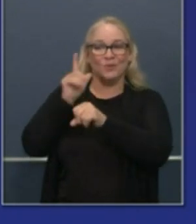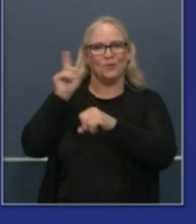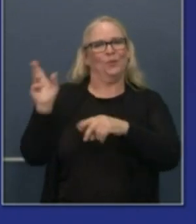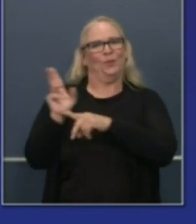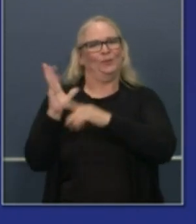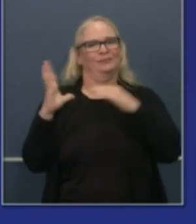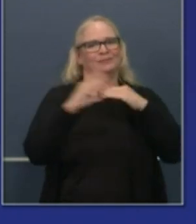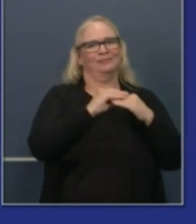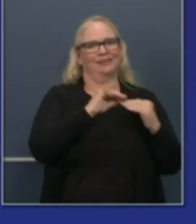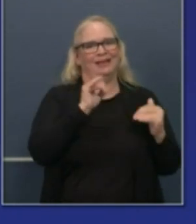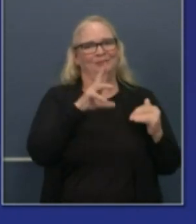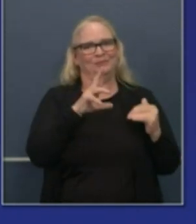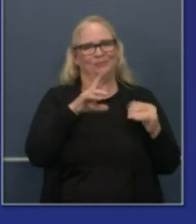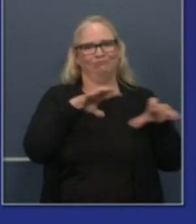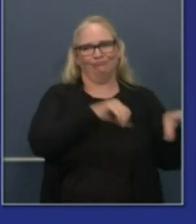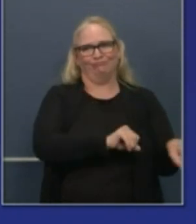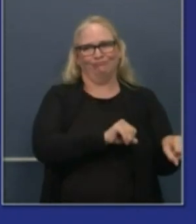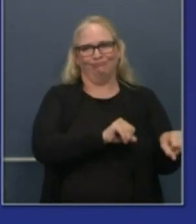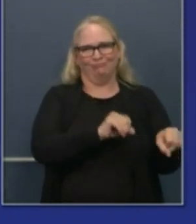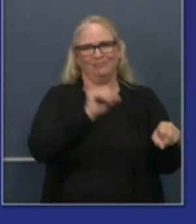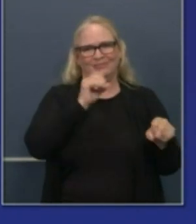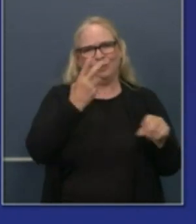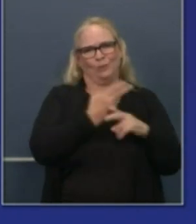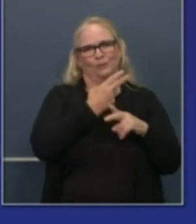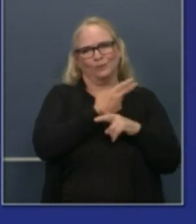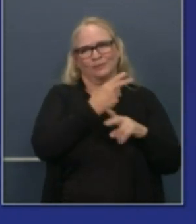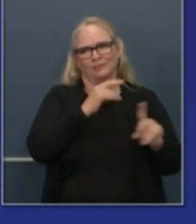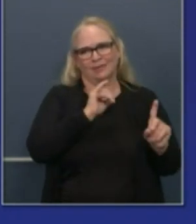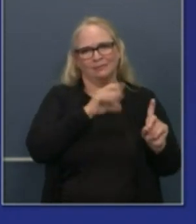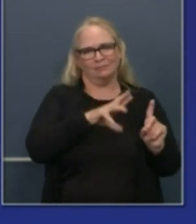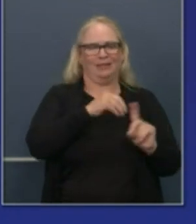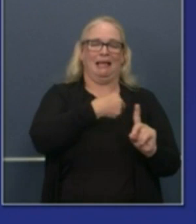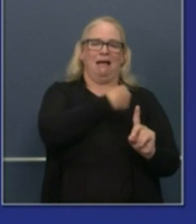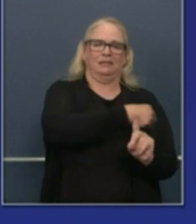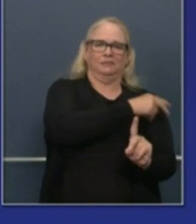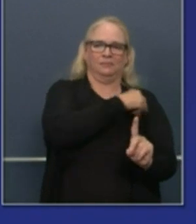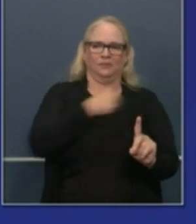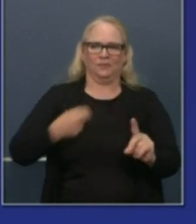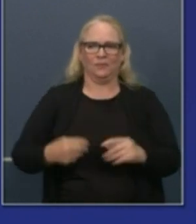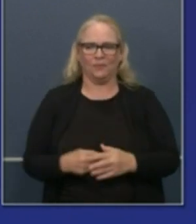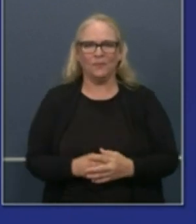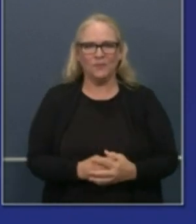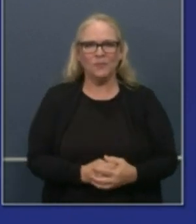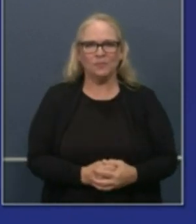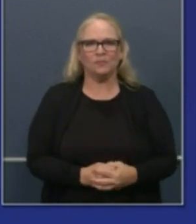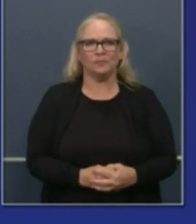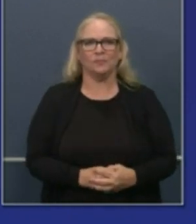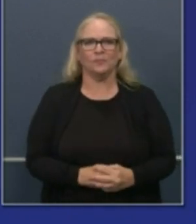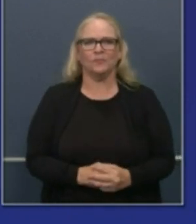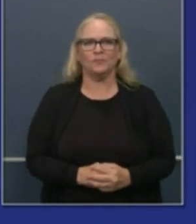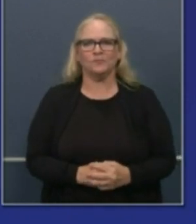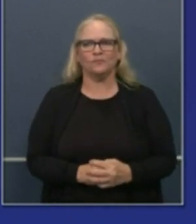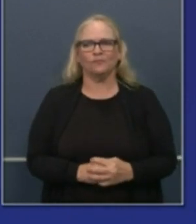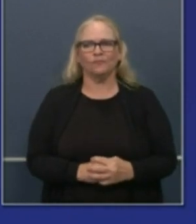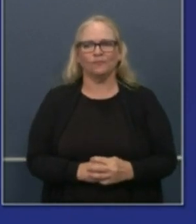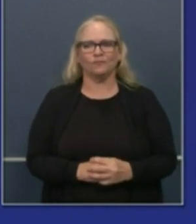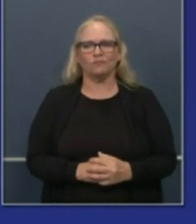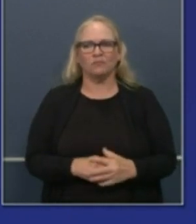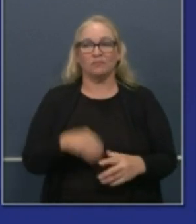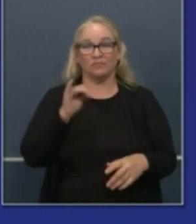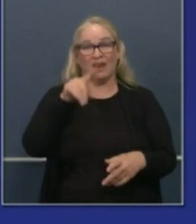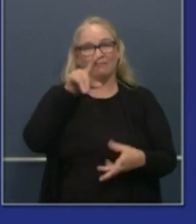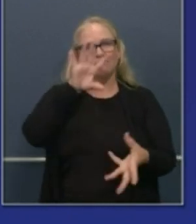like there's you know there's more of the orange you see on the chart than the blue but again certain parts of the state this is